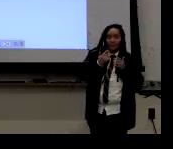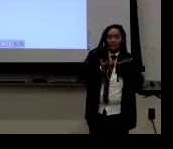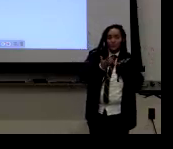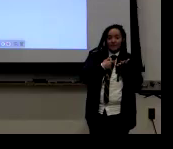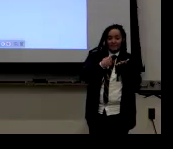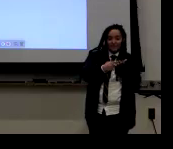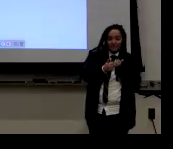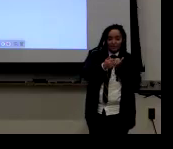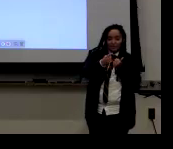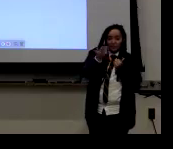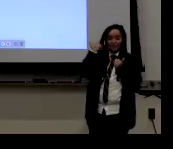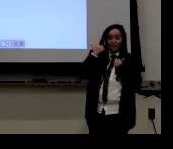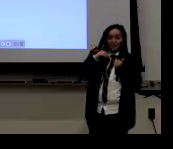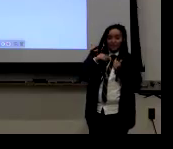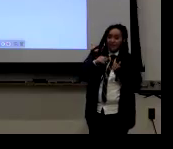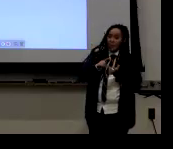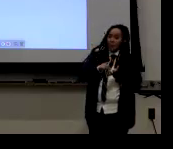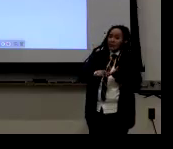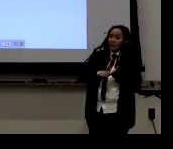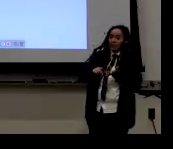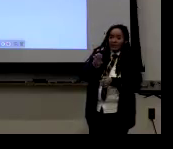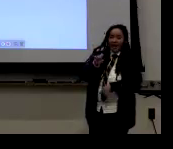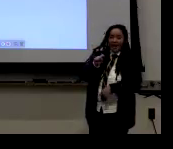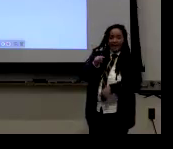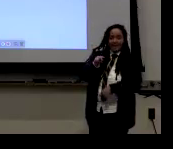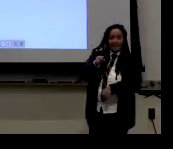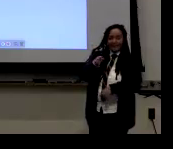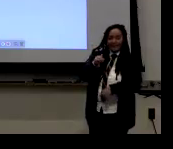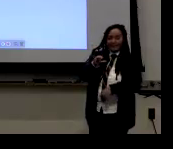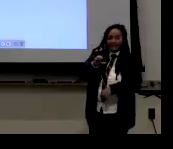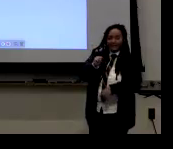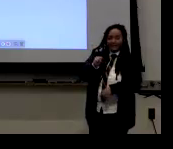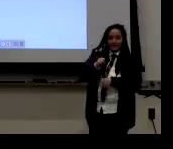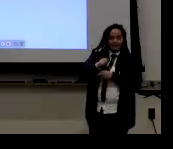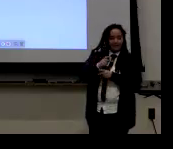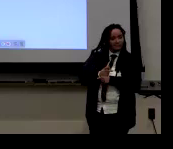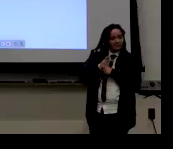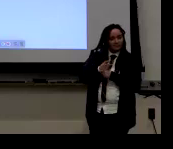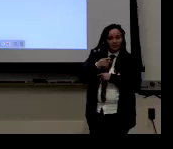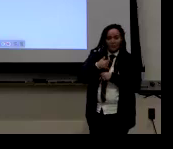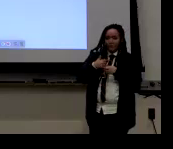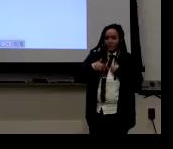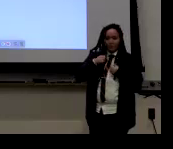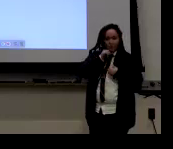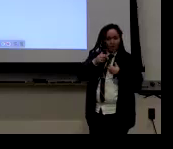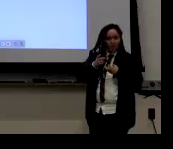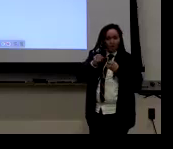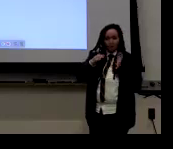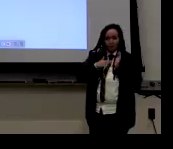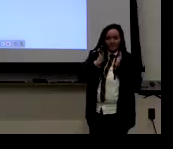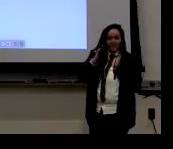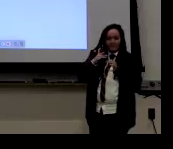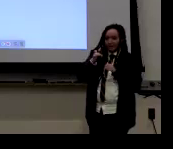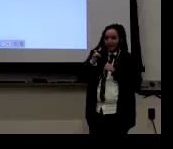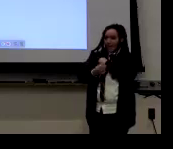So we have to be cautious. You know, I discussed this with you before about research ethics.